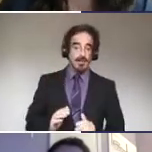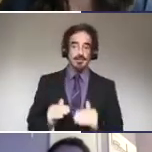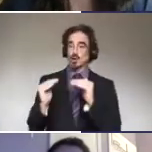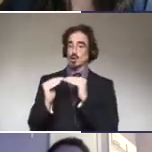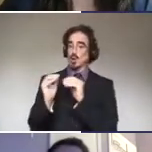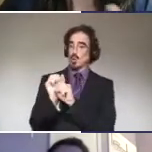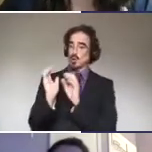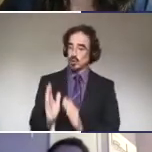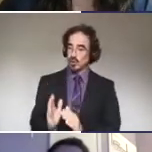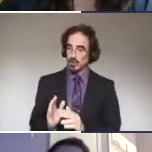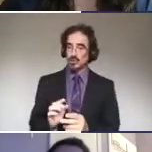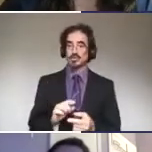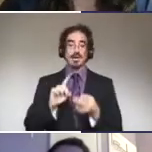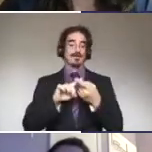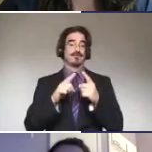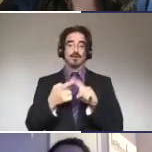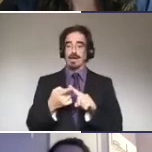your friend, whatnot.